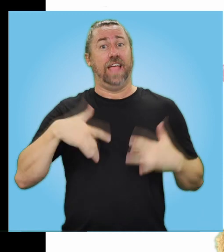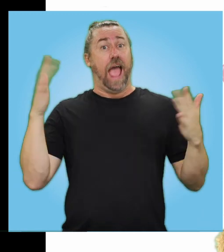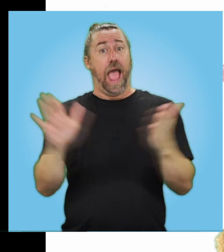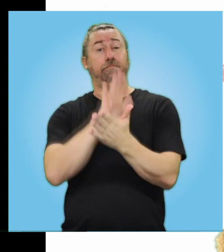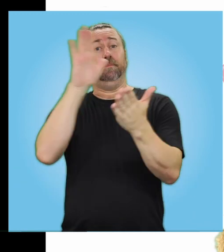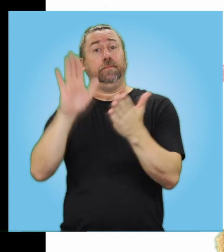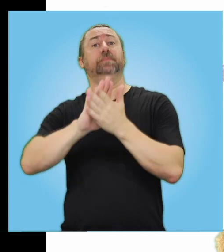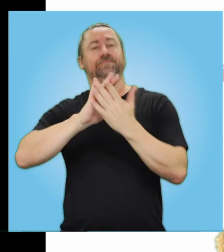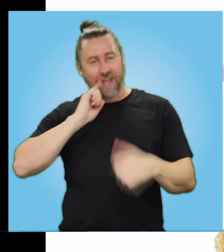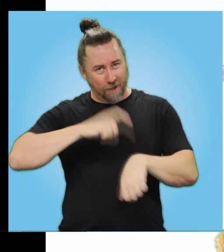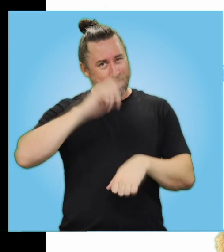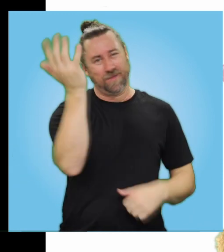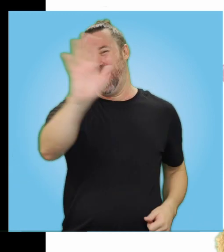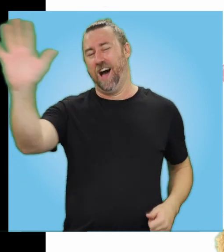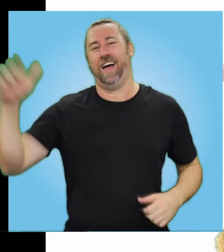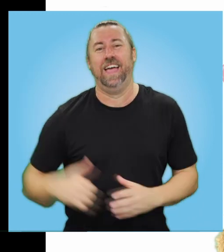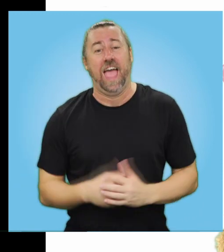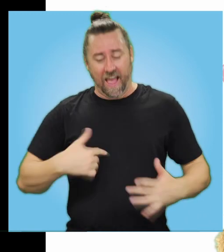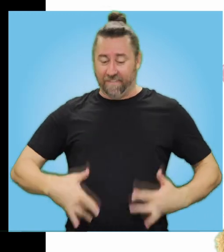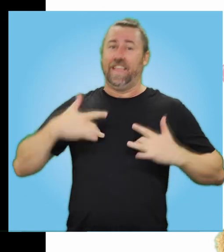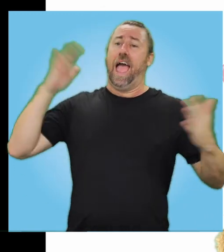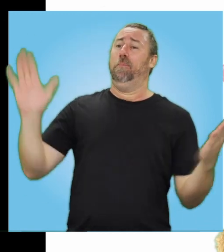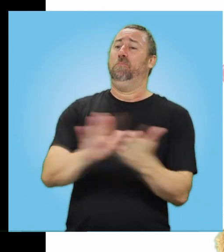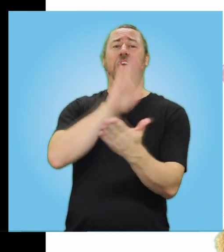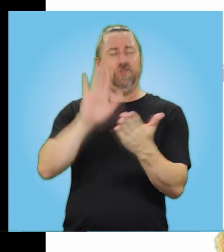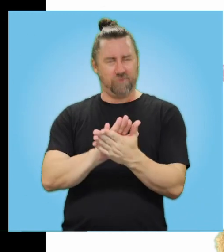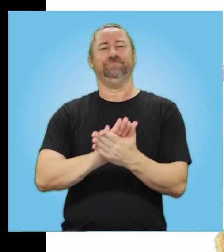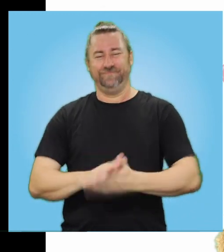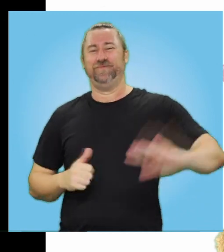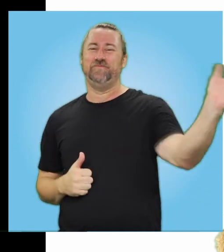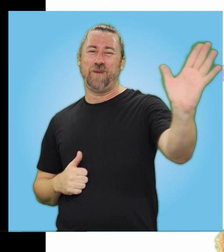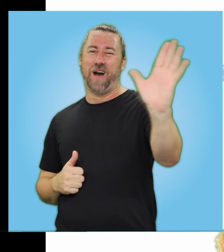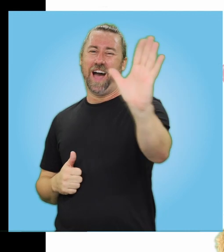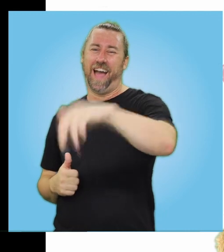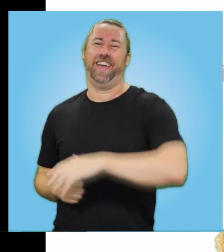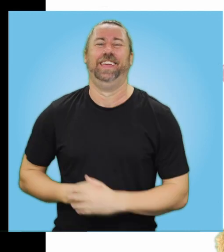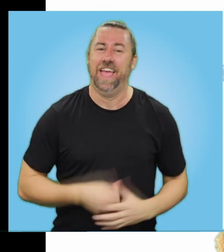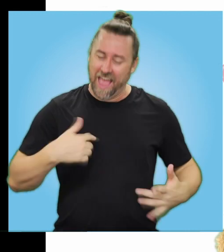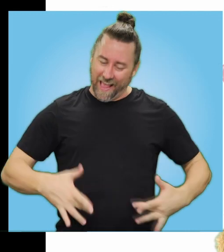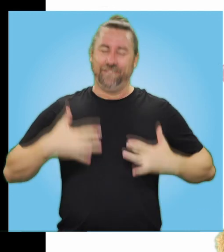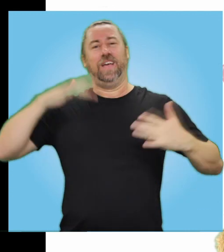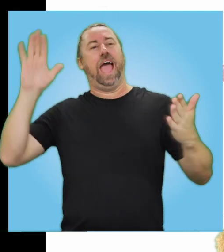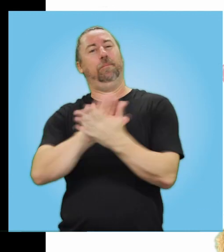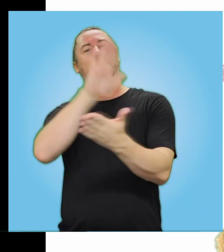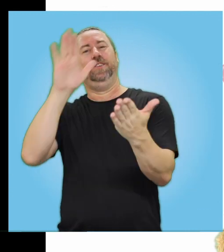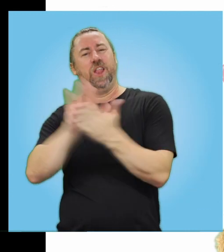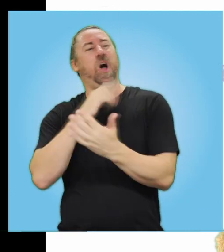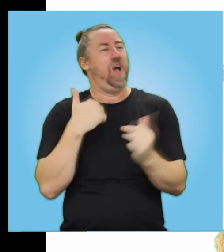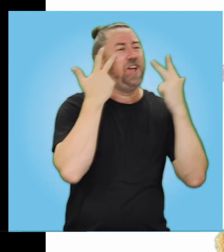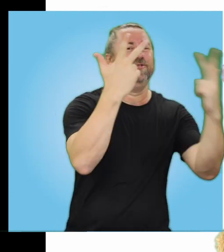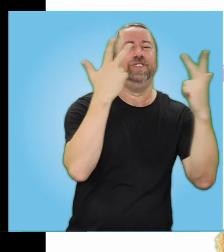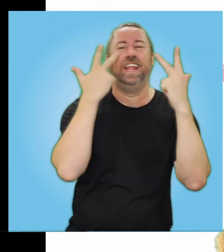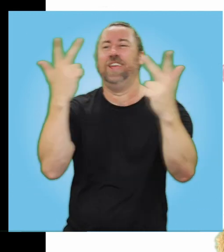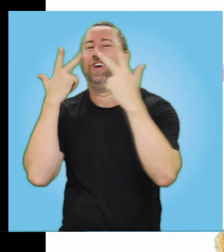happy and you know wave goodbye goodbye if you're happy and you know wave goodbye bye if you're happy and you know